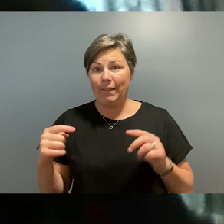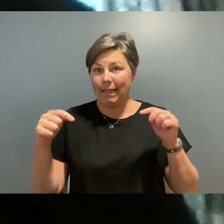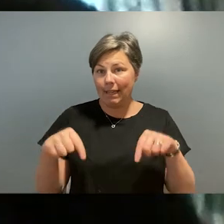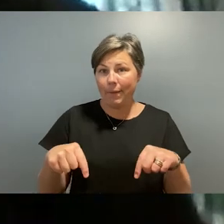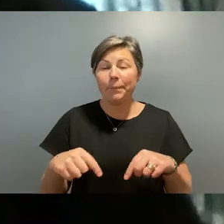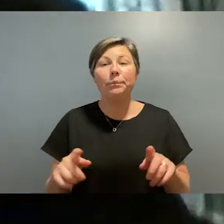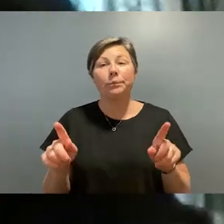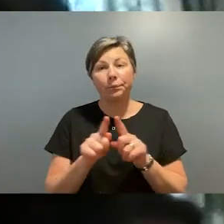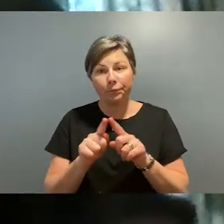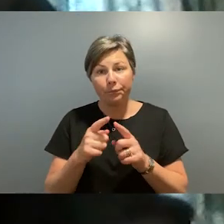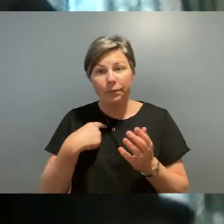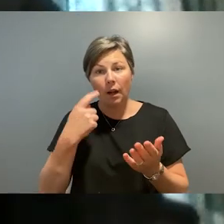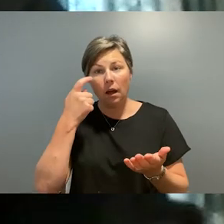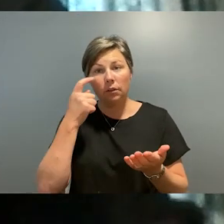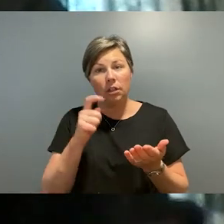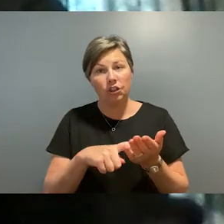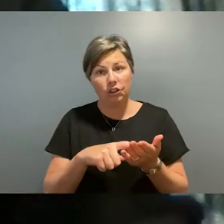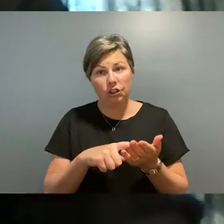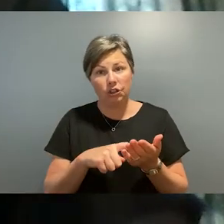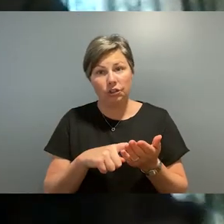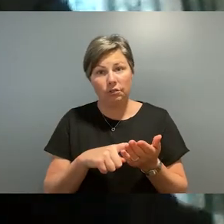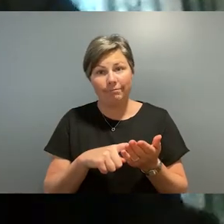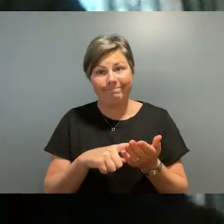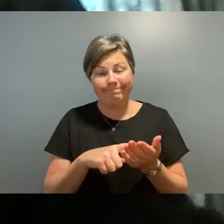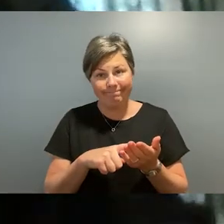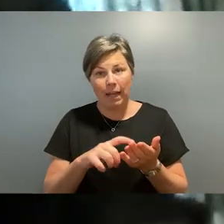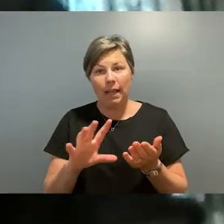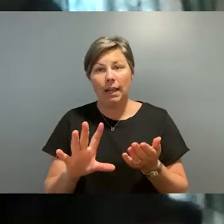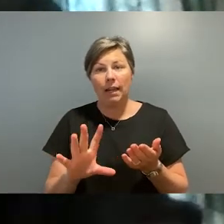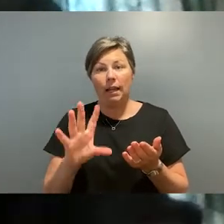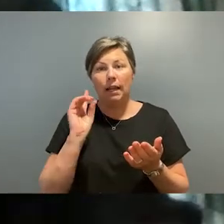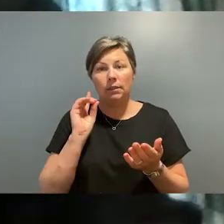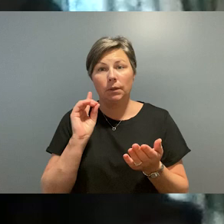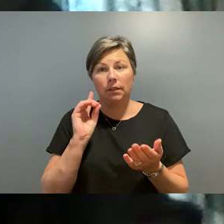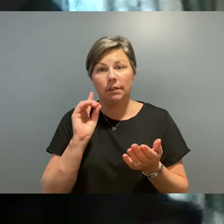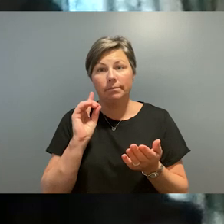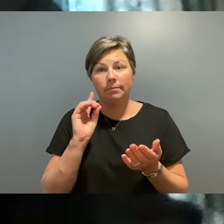I'd also like to acknowledge, from last week we had